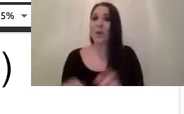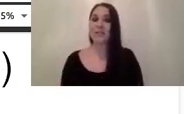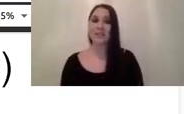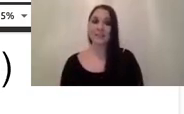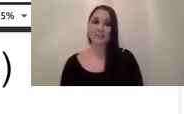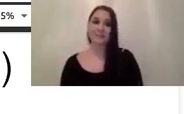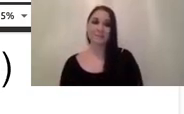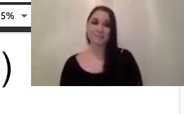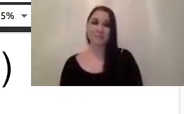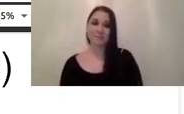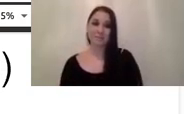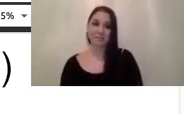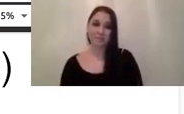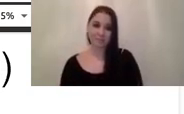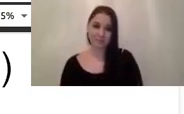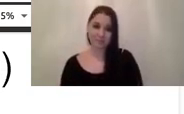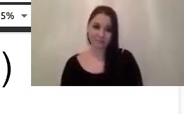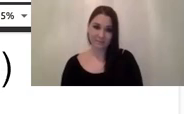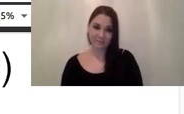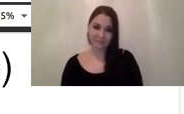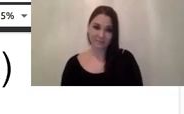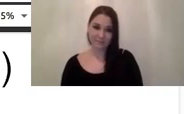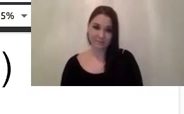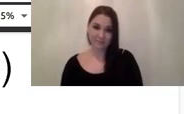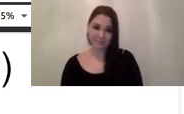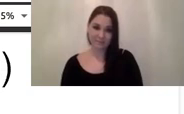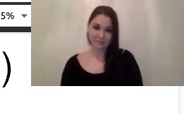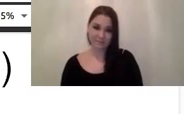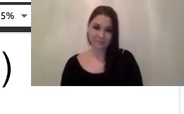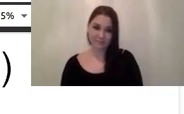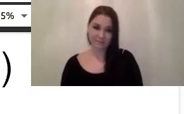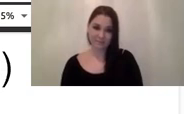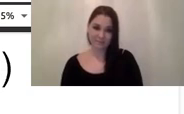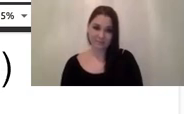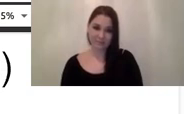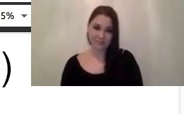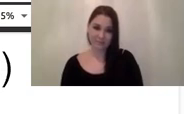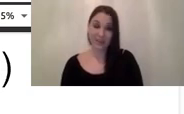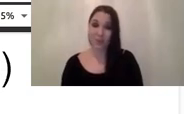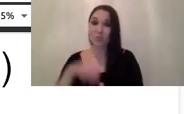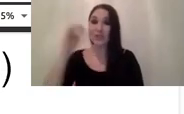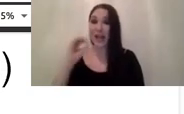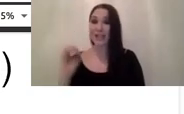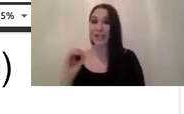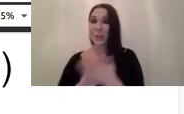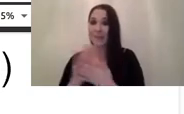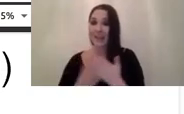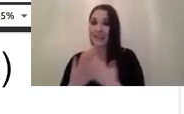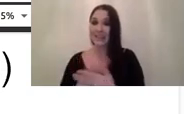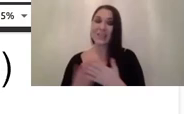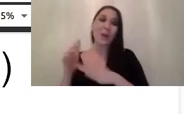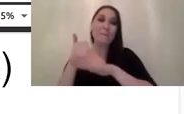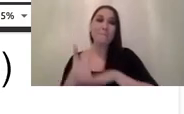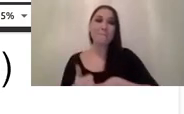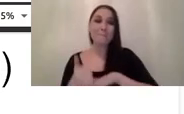or a spectral response also quantum efficiency is given in uh in terms of percentage and it's basically the